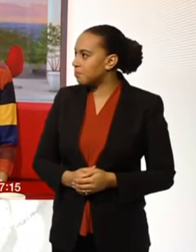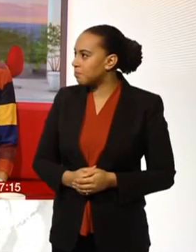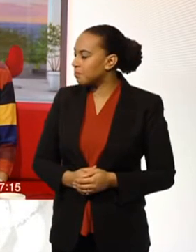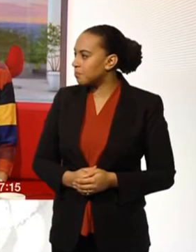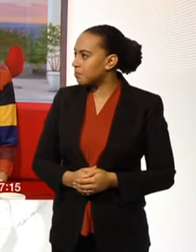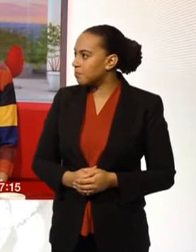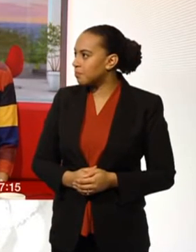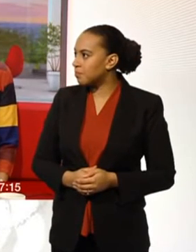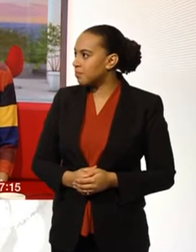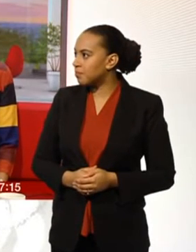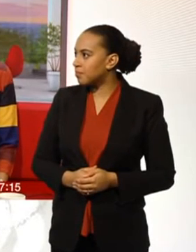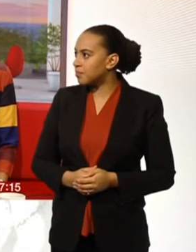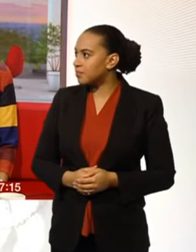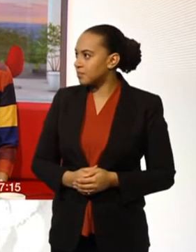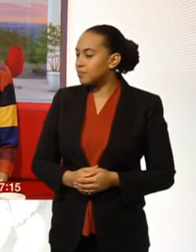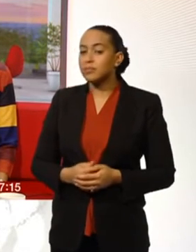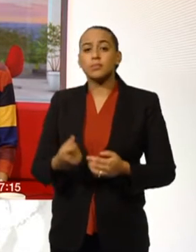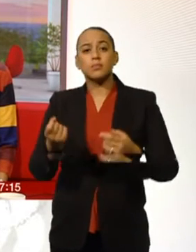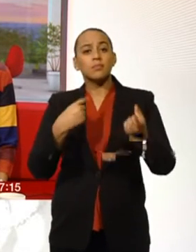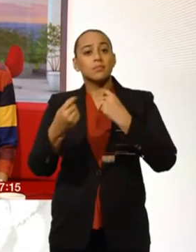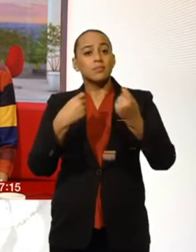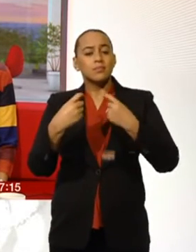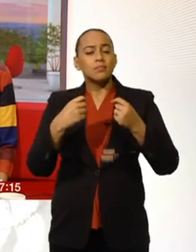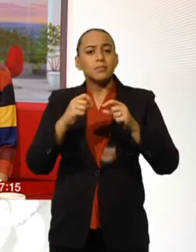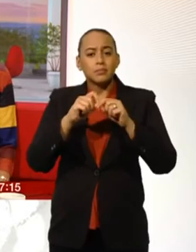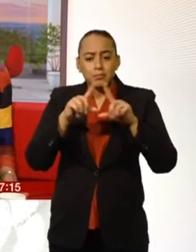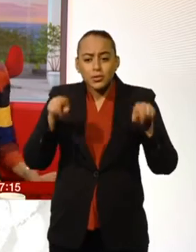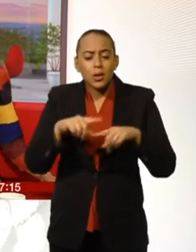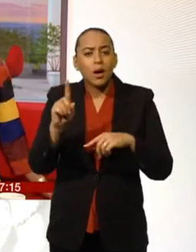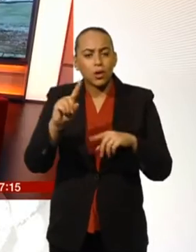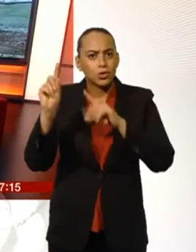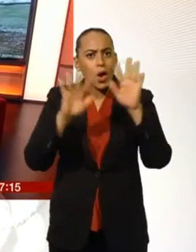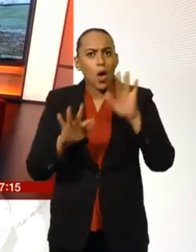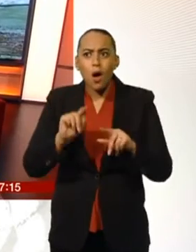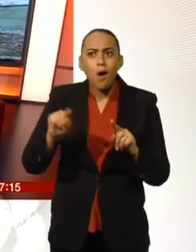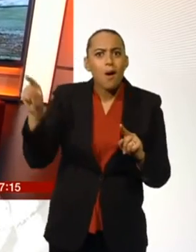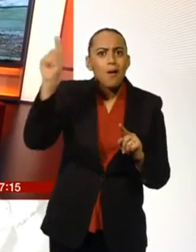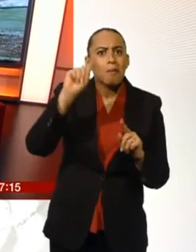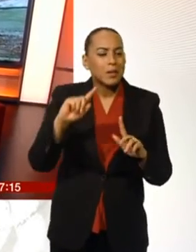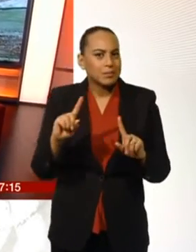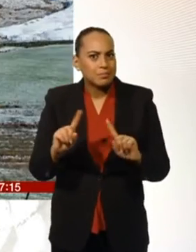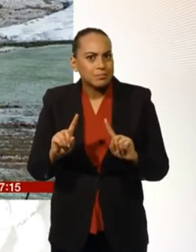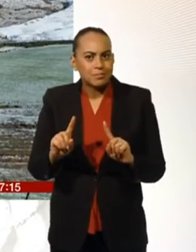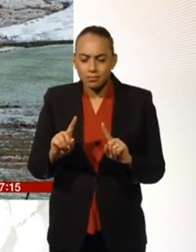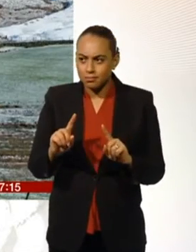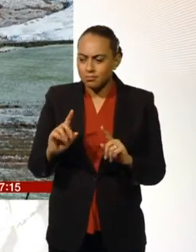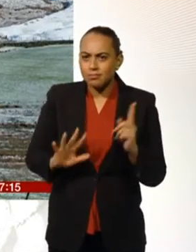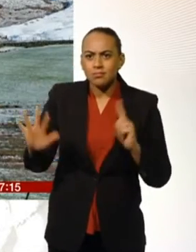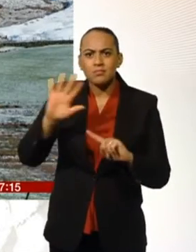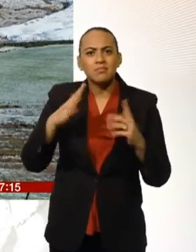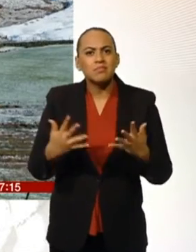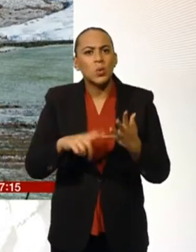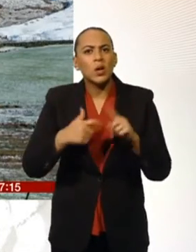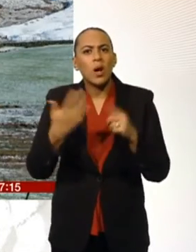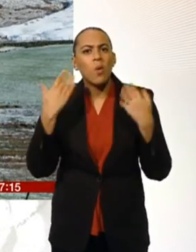Quite a few of get in touch this morning sending us pictures of snow in some parts of the UK. Matt, what's the picture? Hello there. It's a pretty messy picture